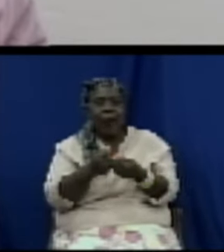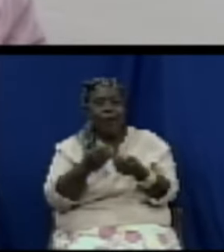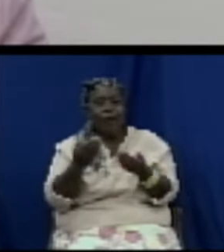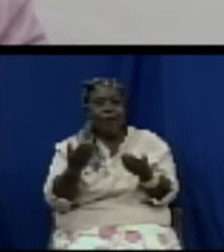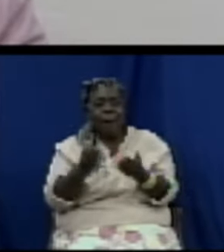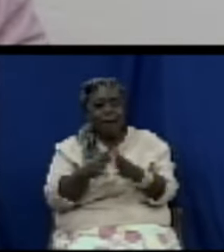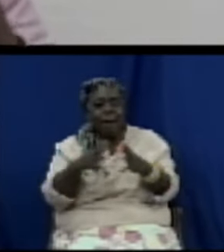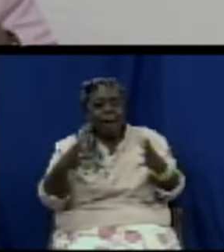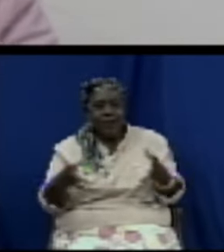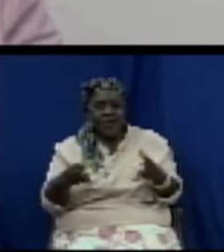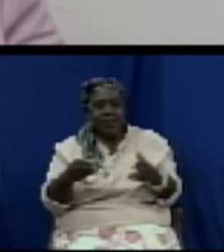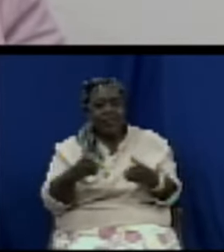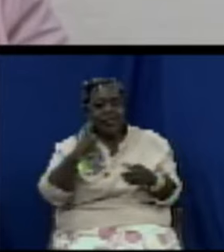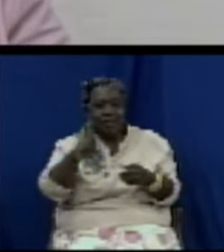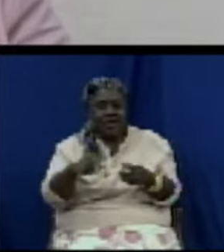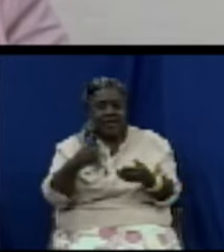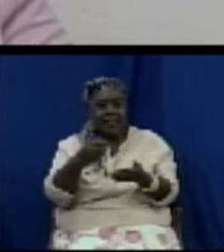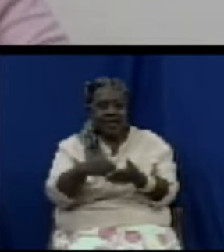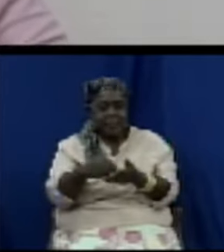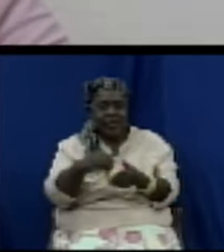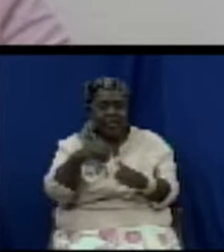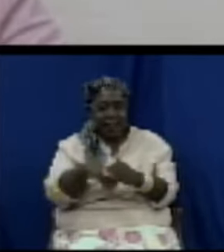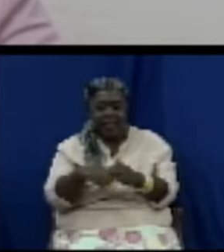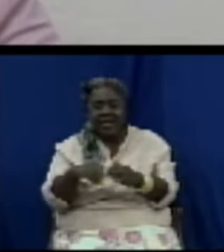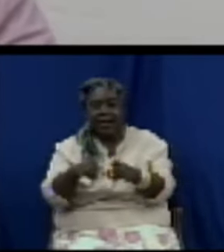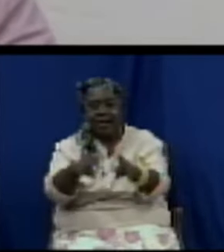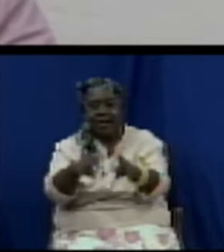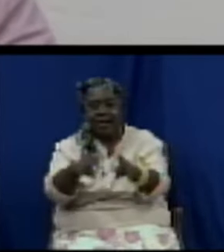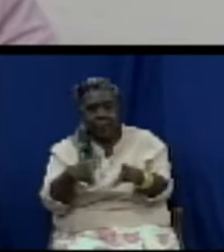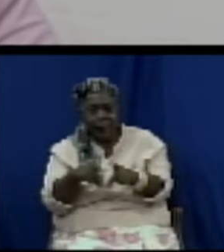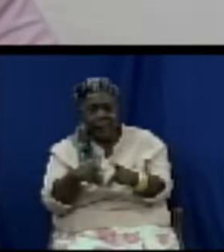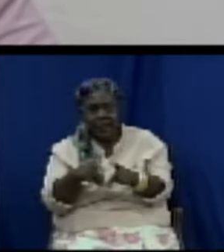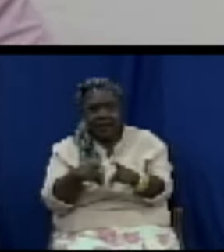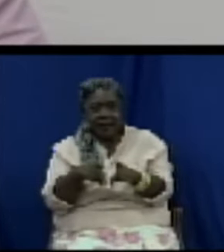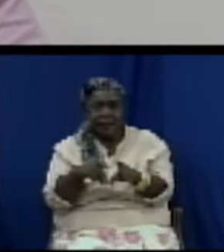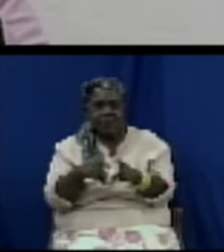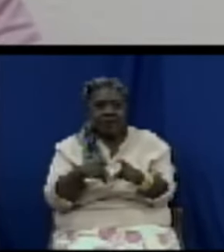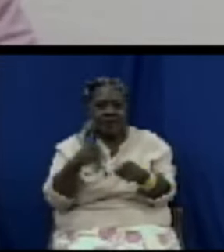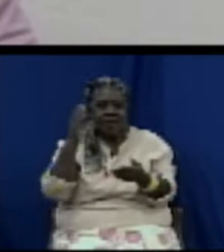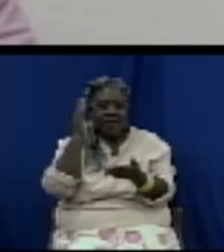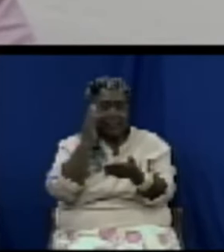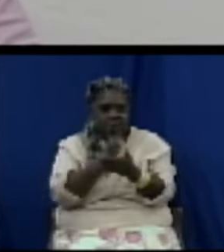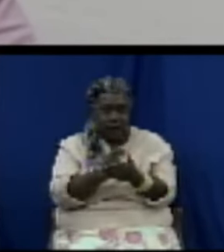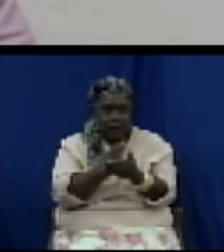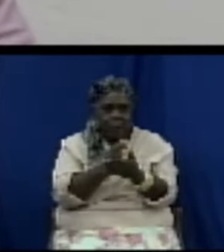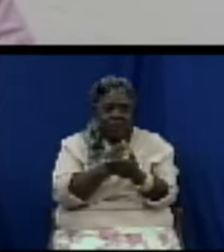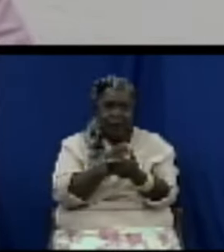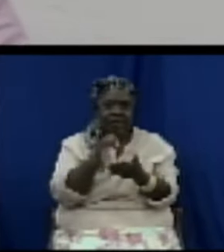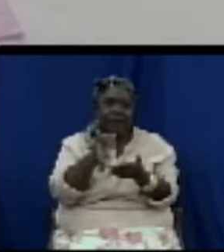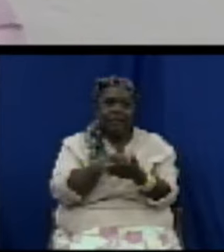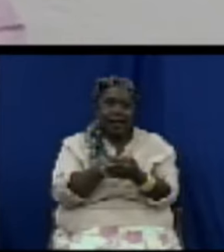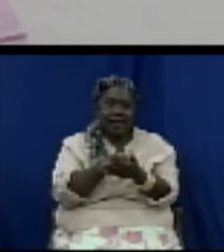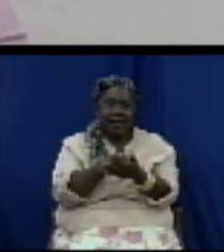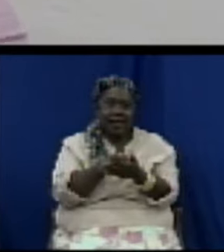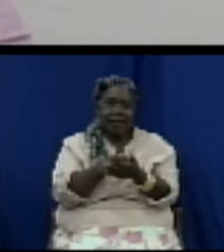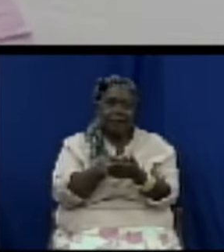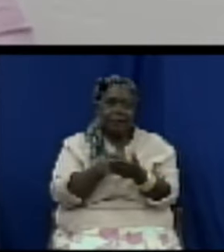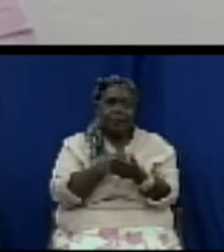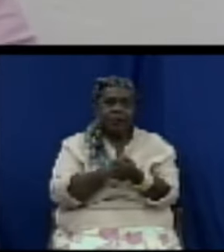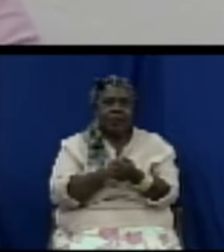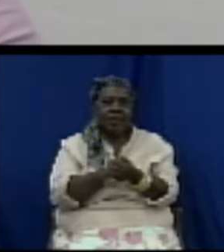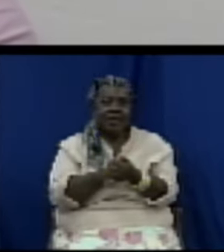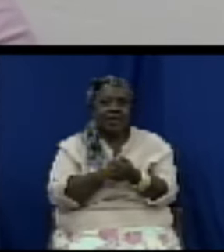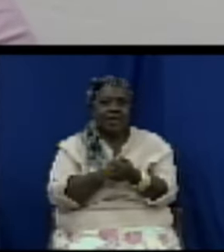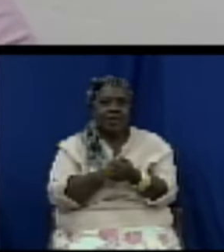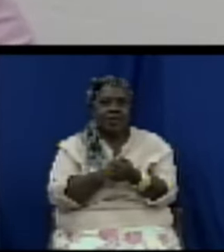protect the consumer in St. Kitts and Nevis there is also a need for us to standardize regularize and harmonize